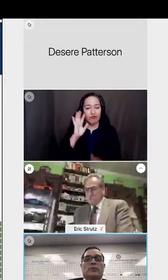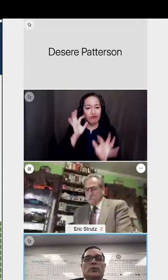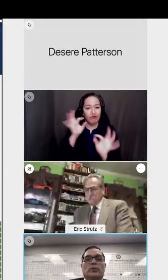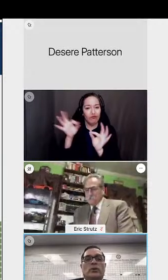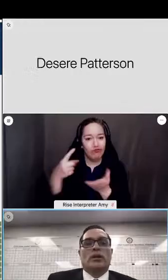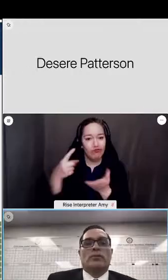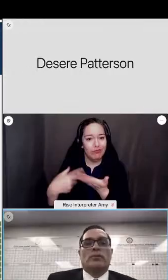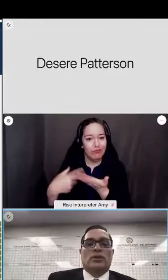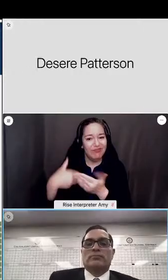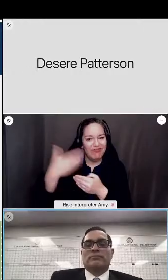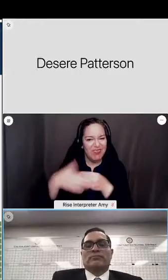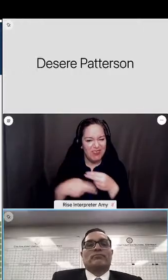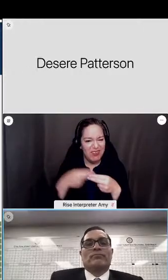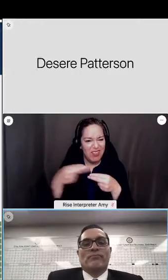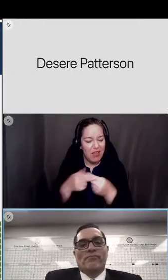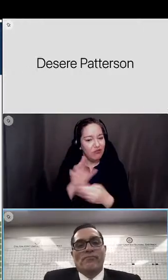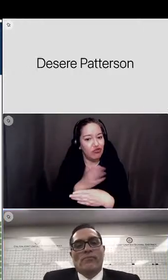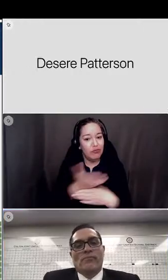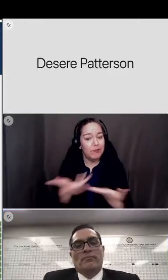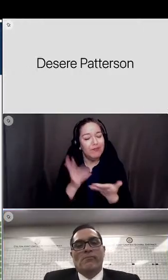share with you our vision.